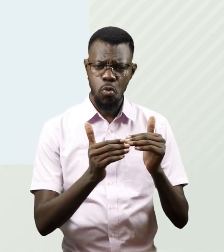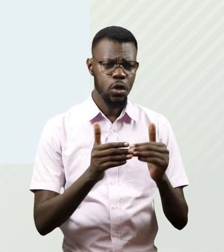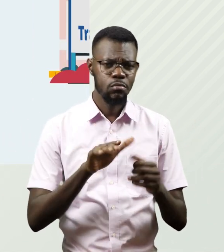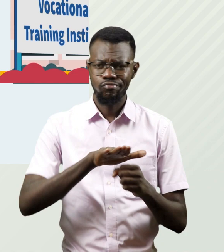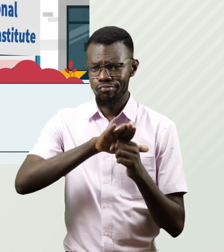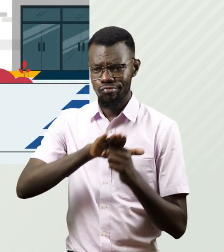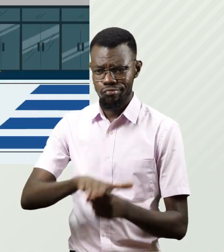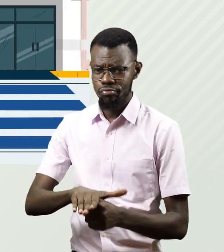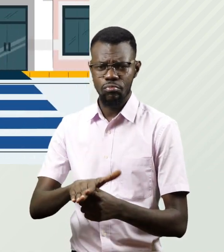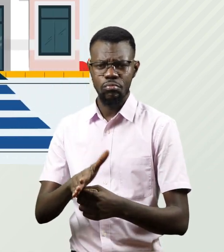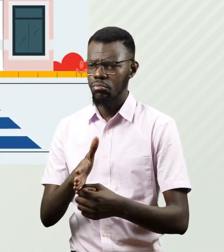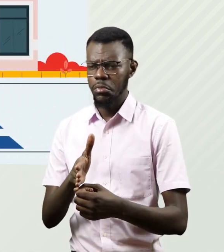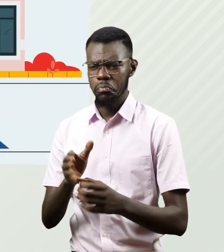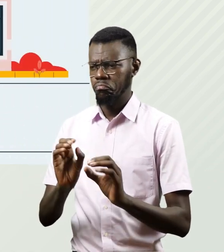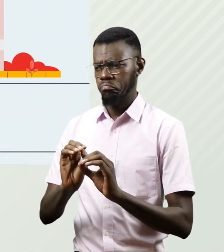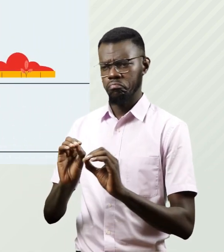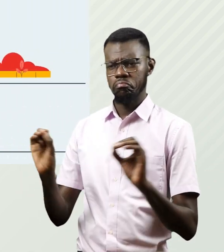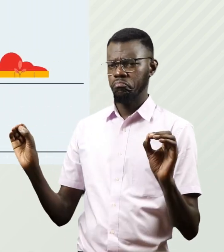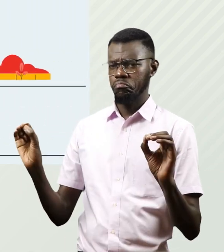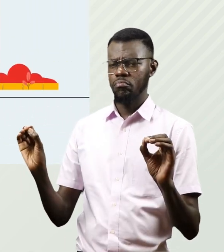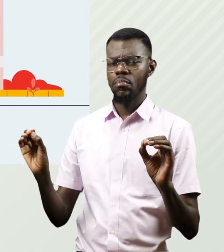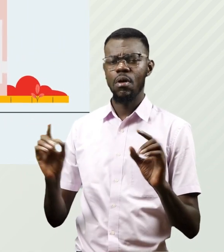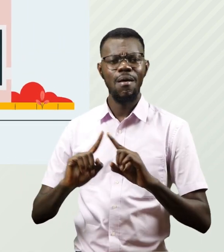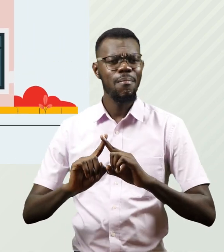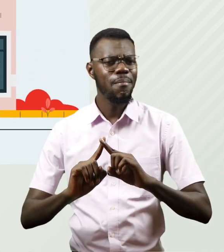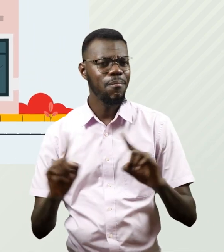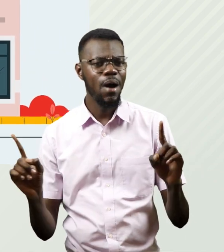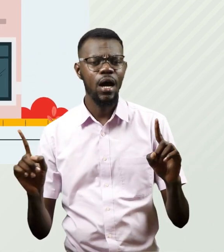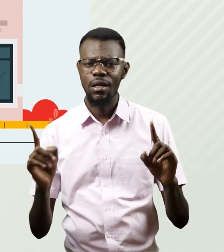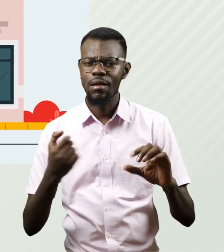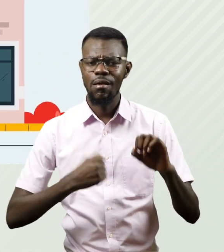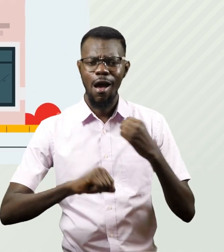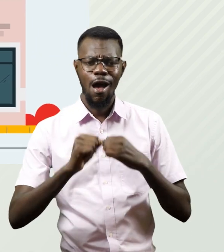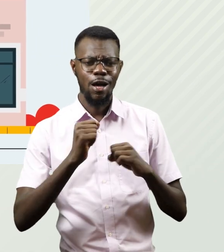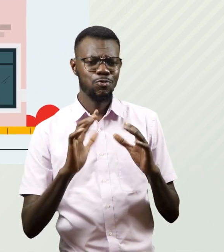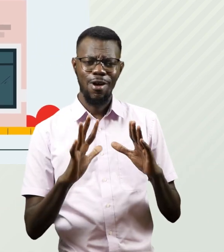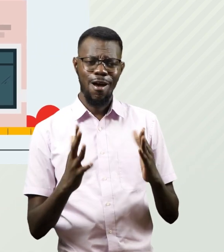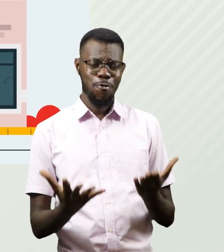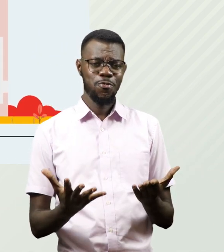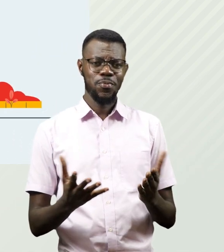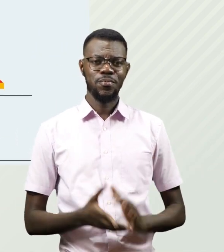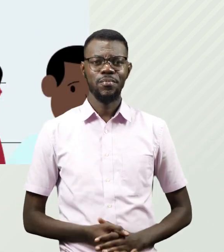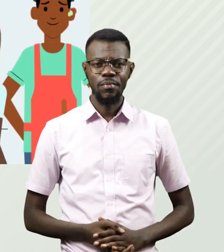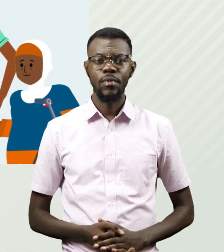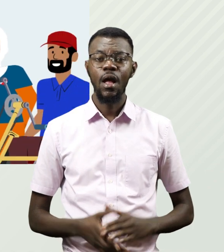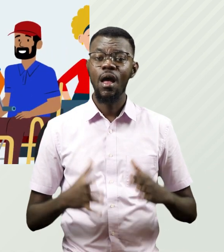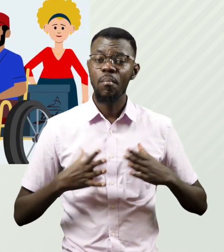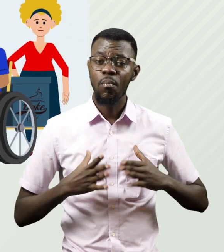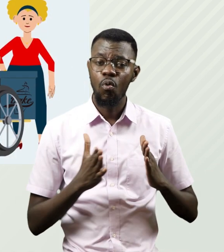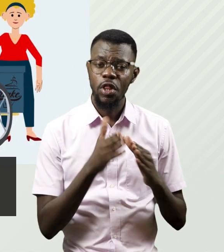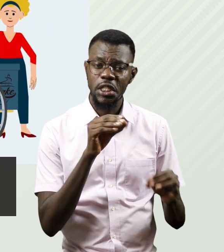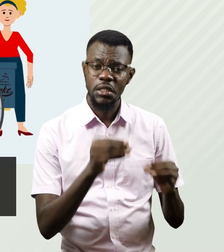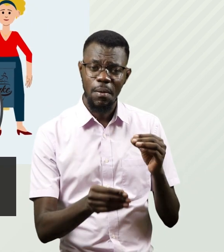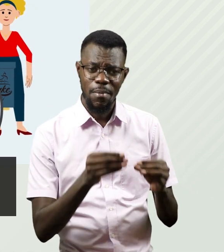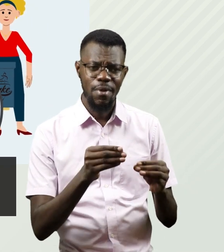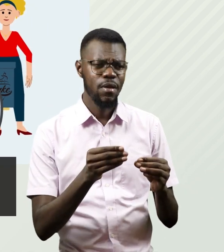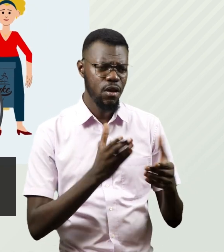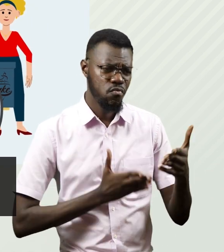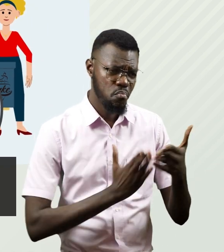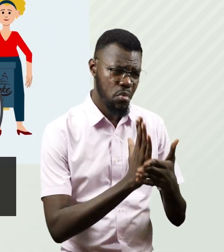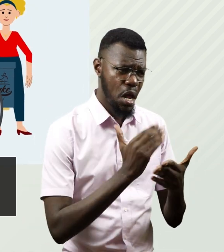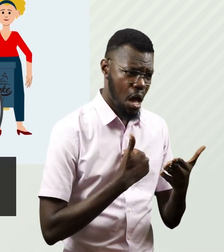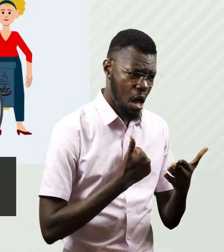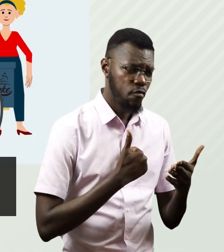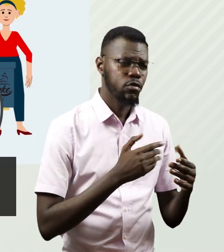against. In practice, this means that persons with disabilities have the right to receive